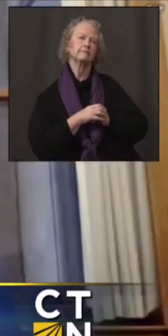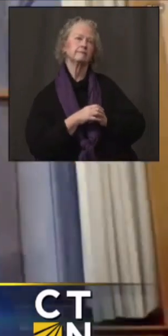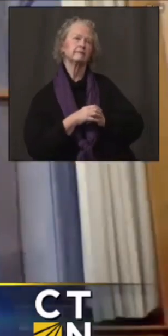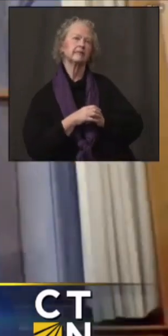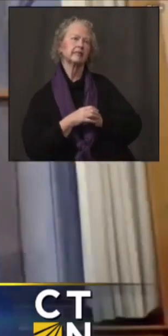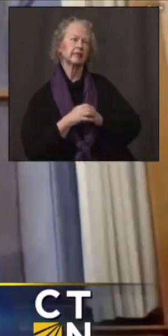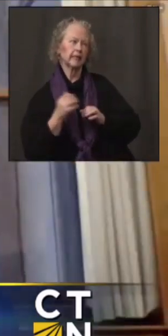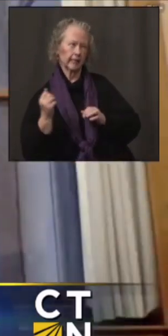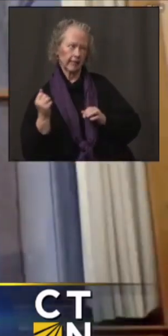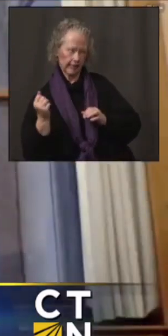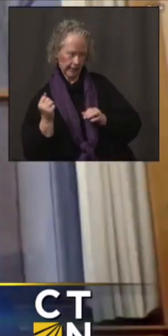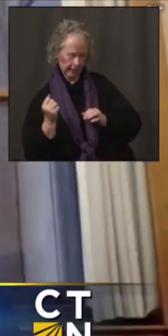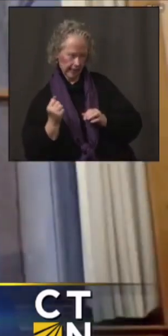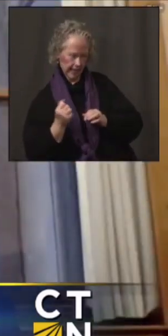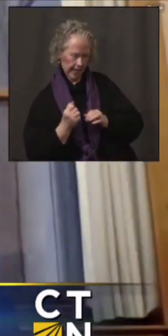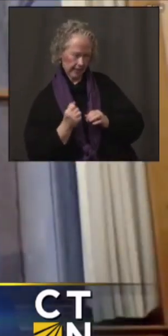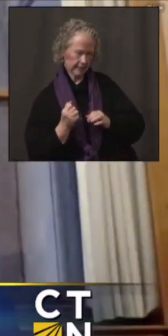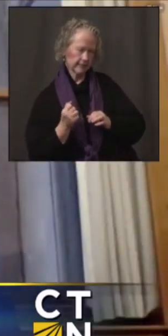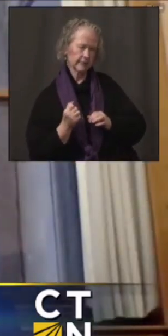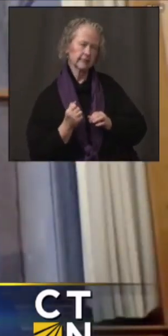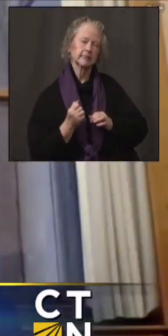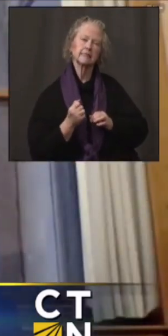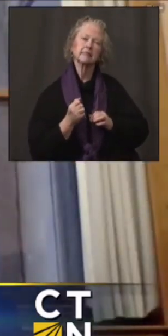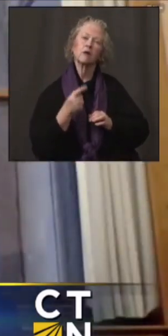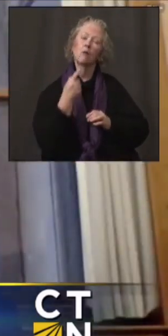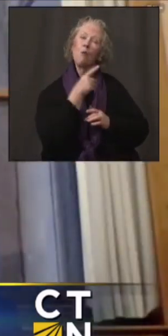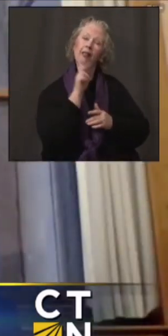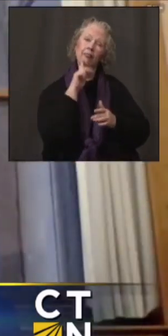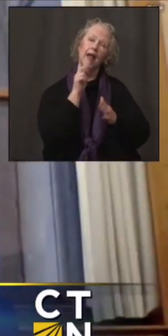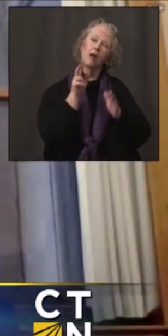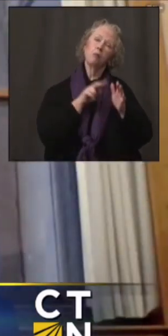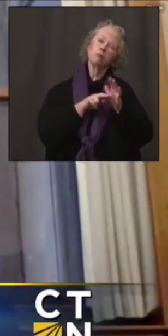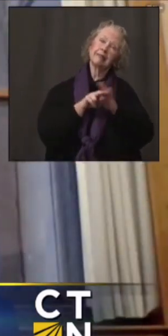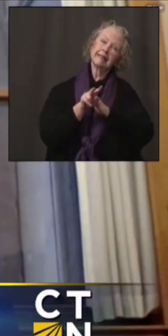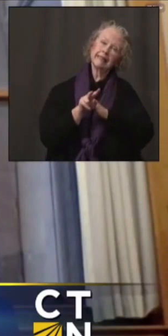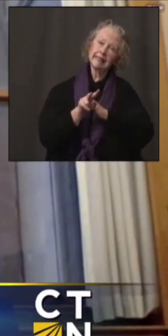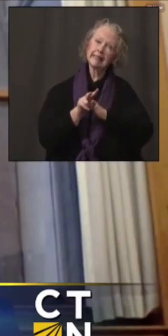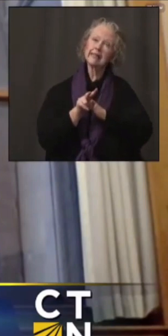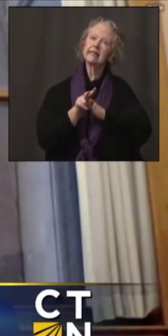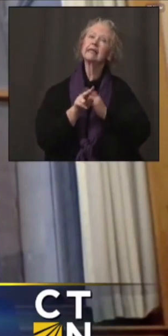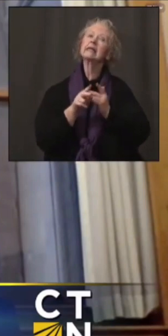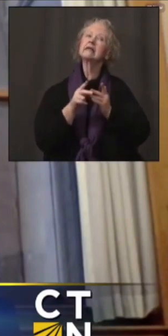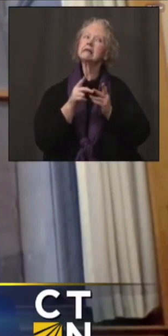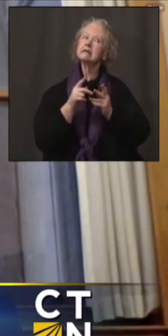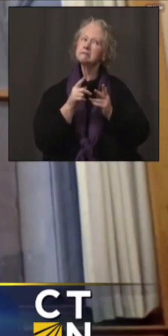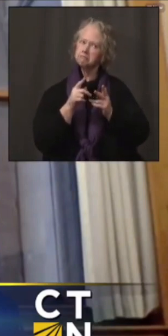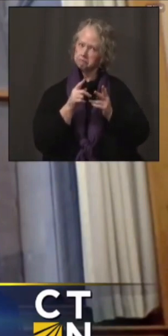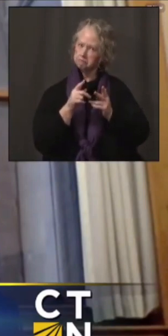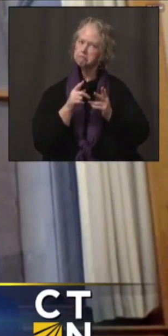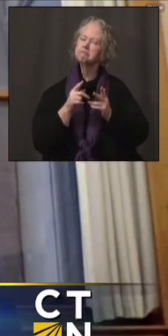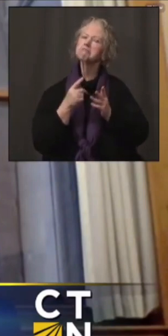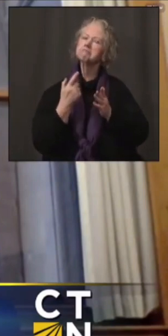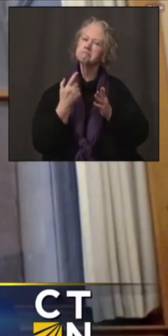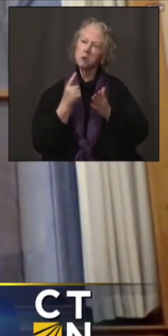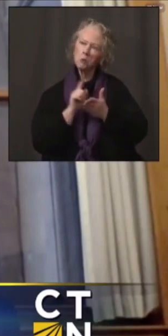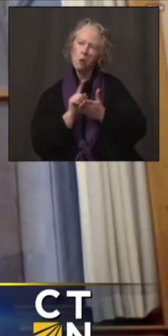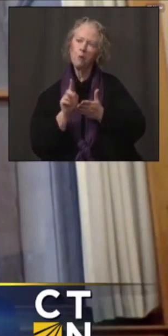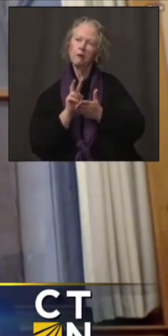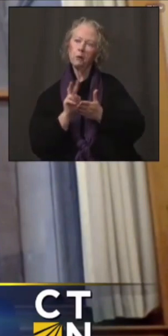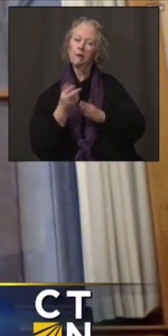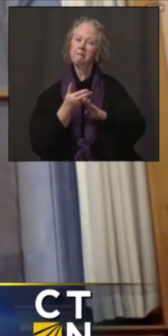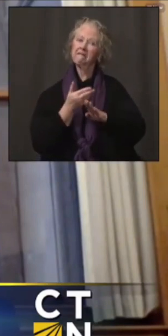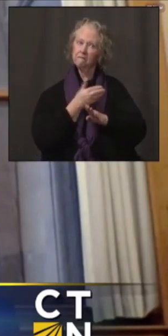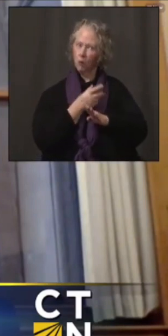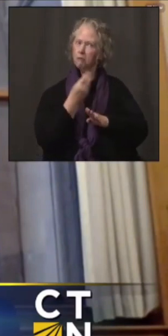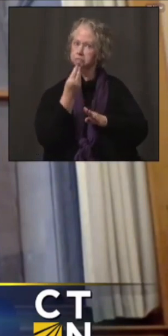Yes. The weekly forecast that we get a week or two in advance, they've been sticking to those. So there haven't been surprises there necessarily.